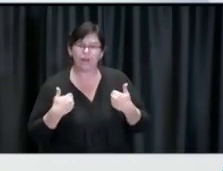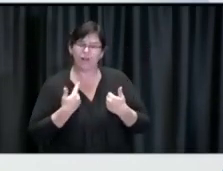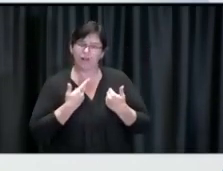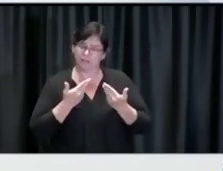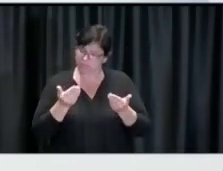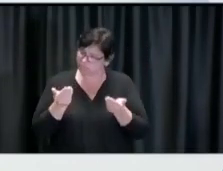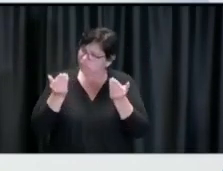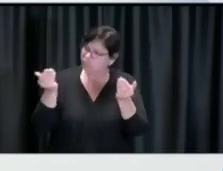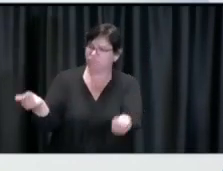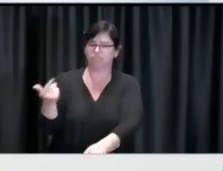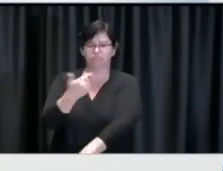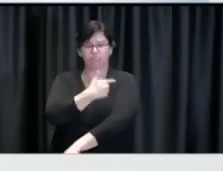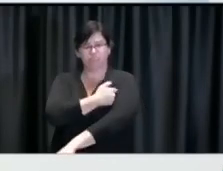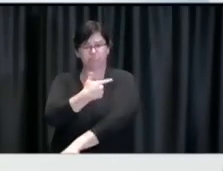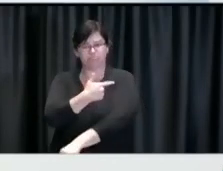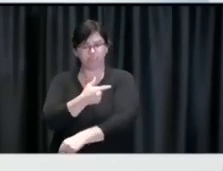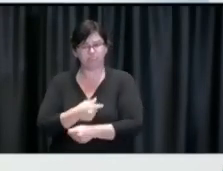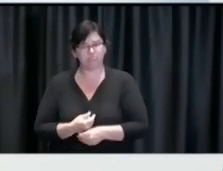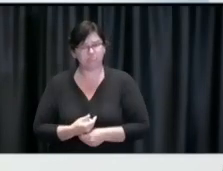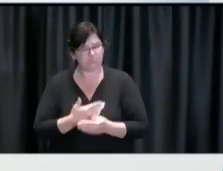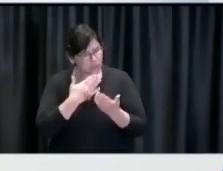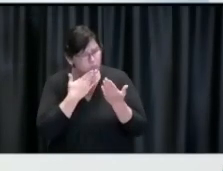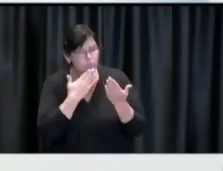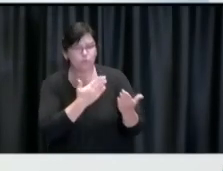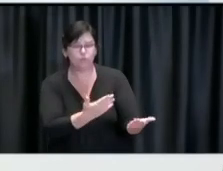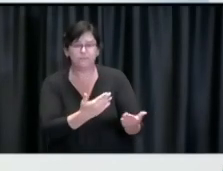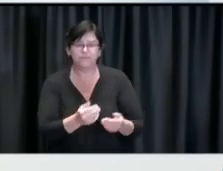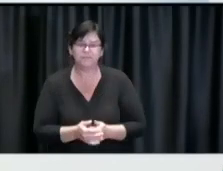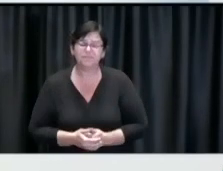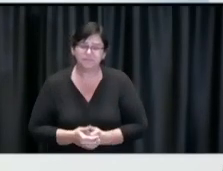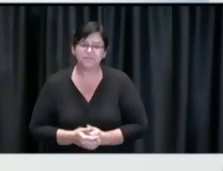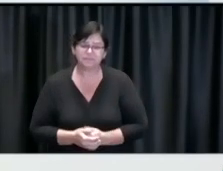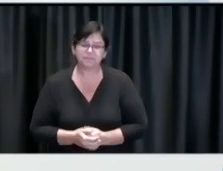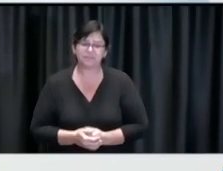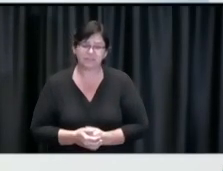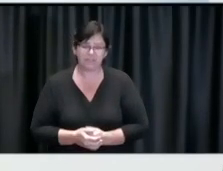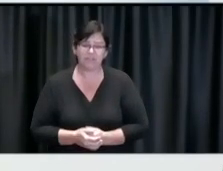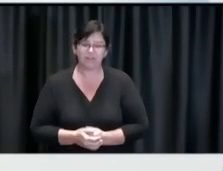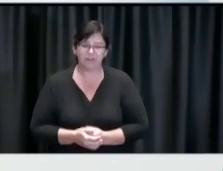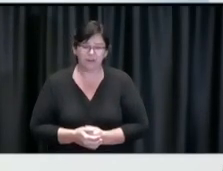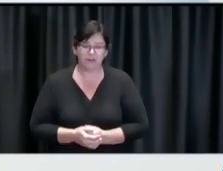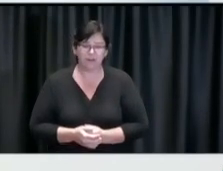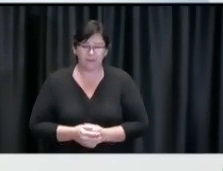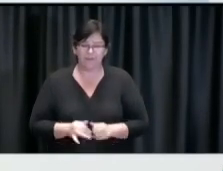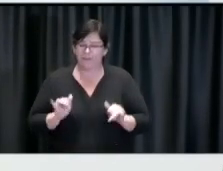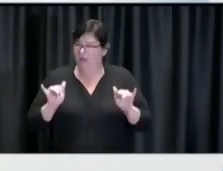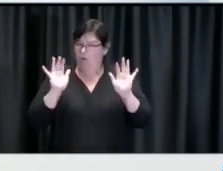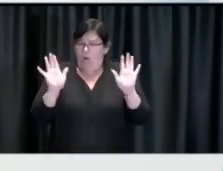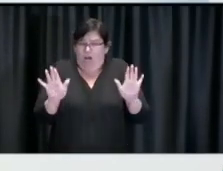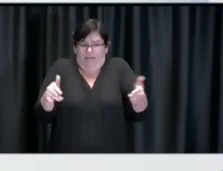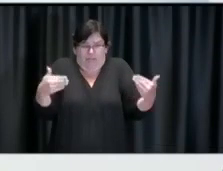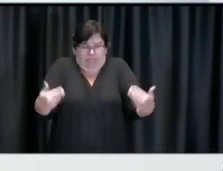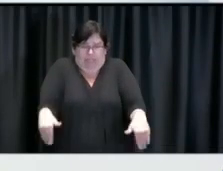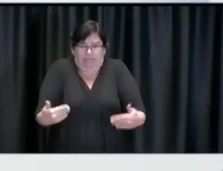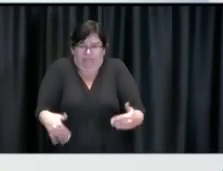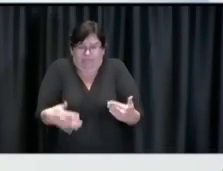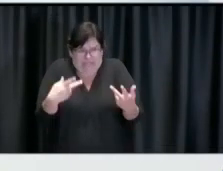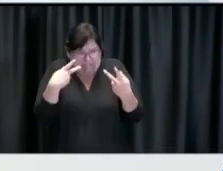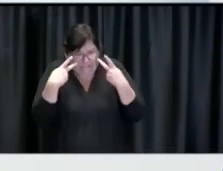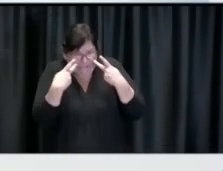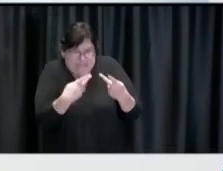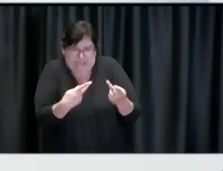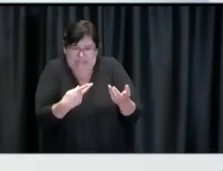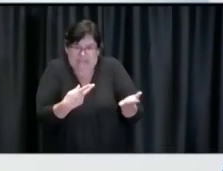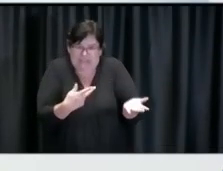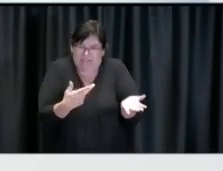50% mark for second doses. This is amazing because in many other